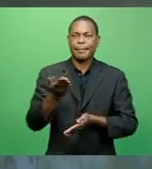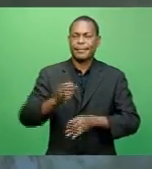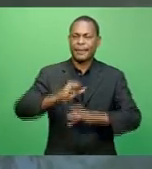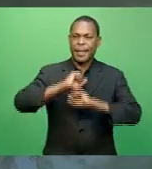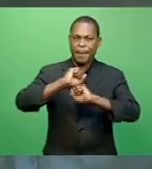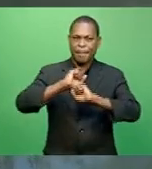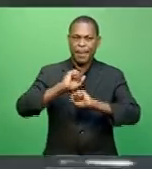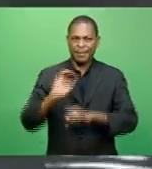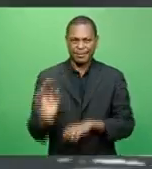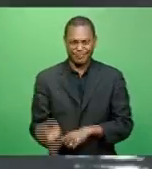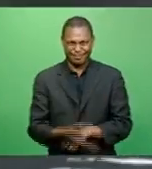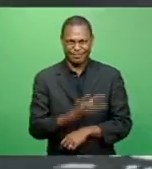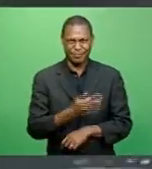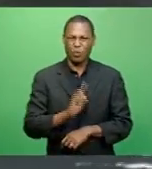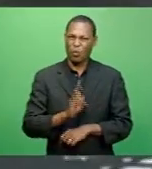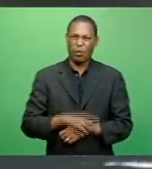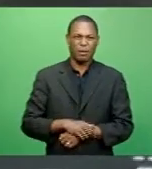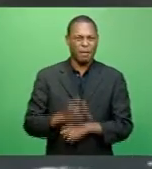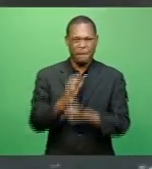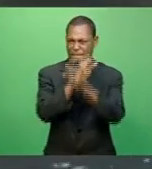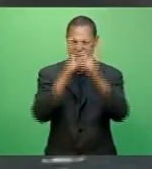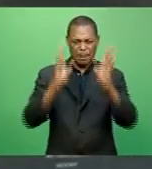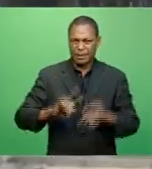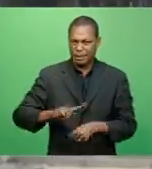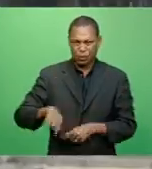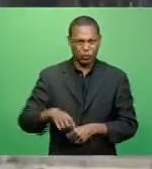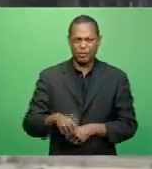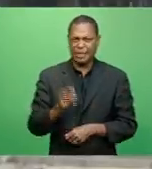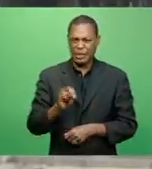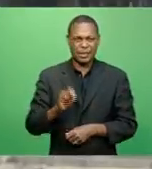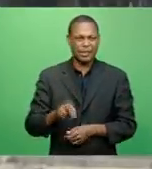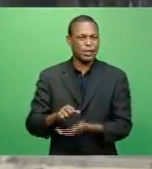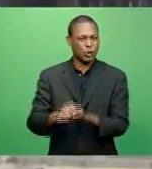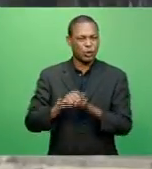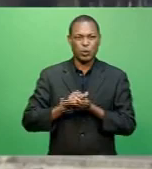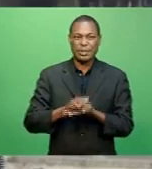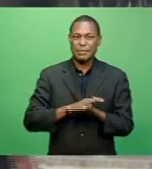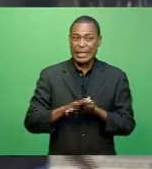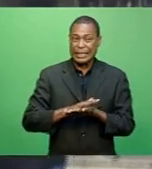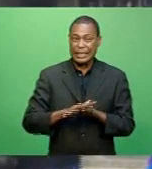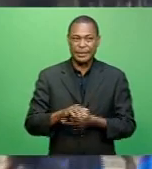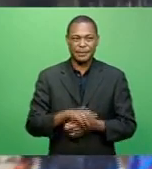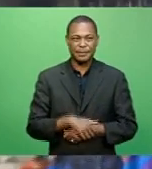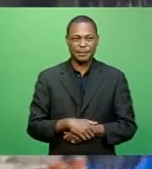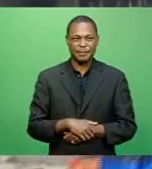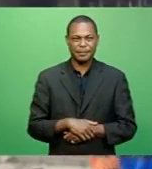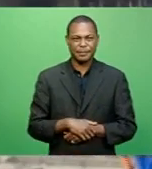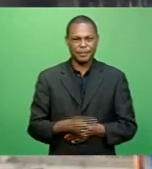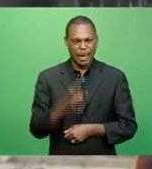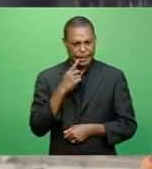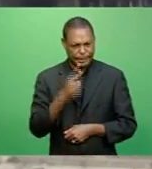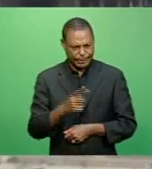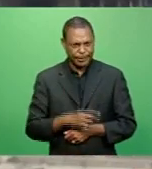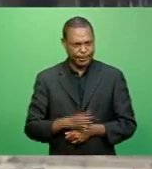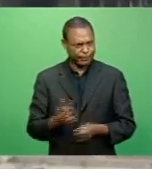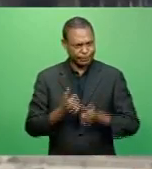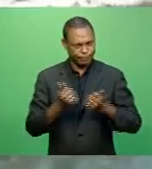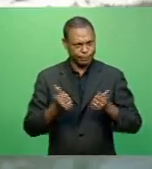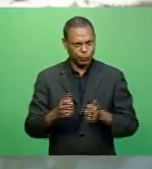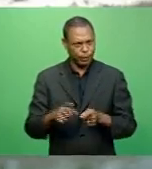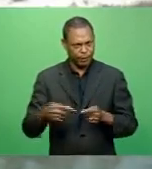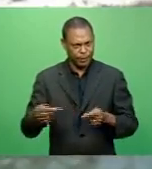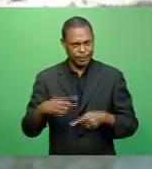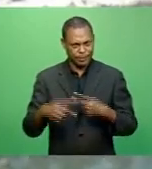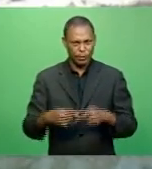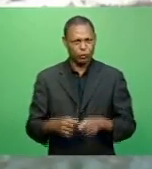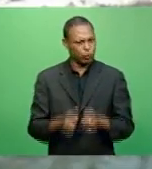icons of Suwa, and it needs to be well-maintained. It says a lot about the place, so if there's a cleanup, it would be a very good idea